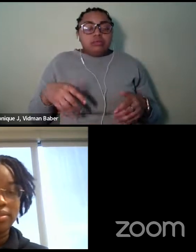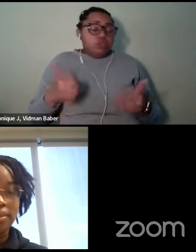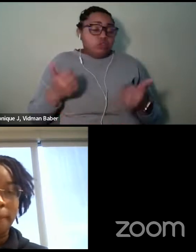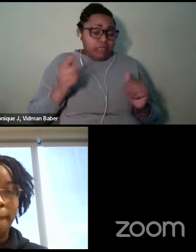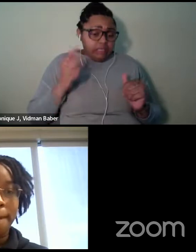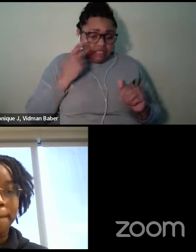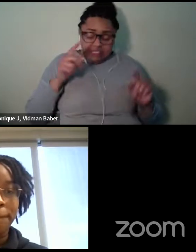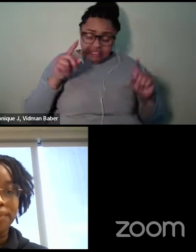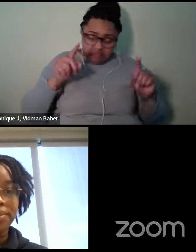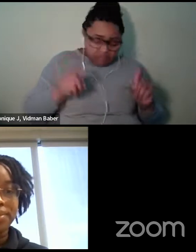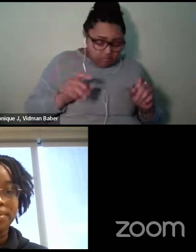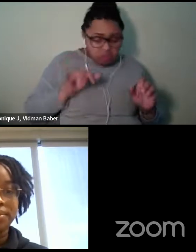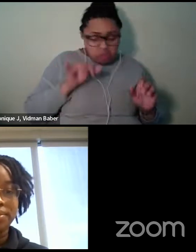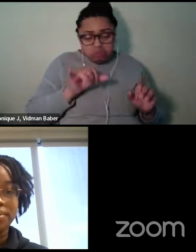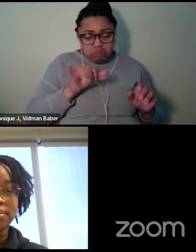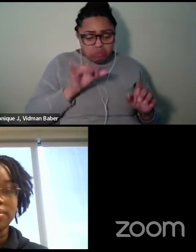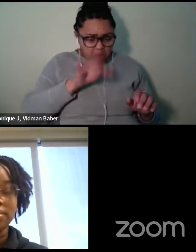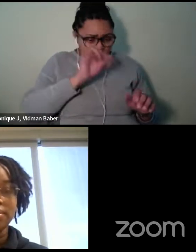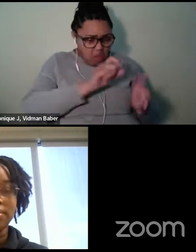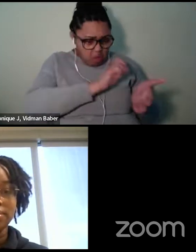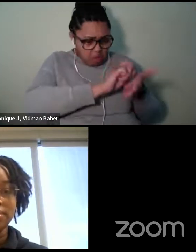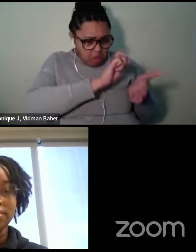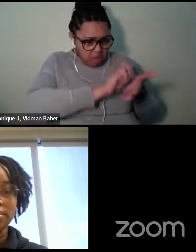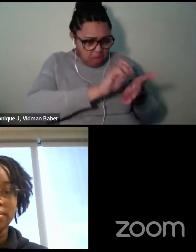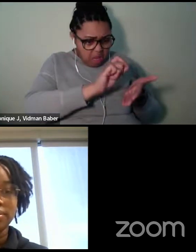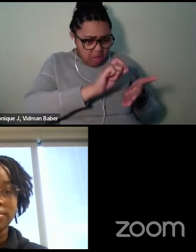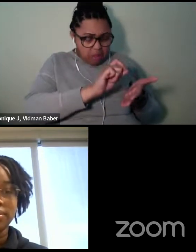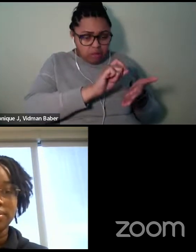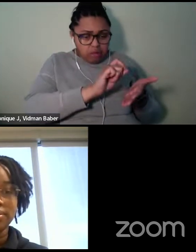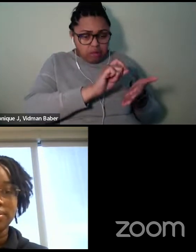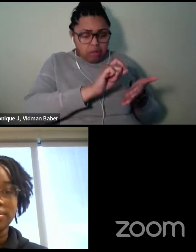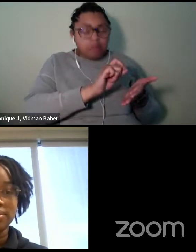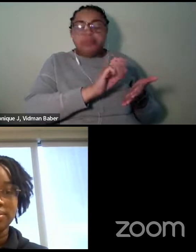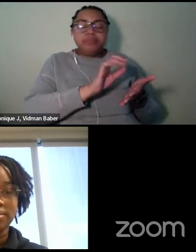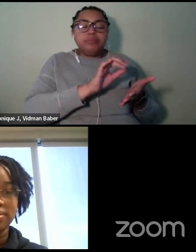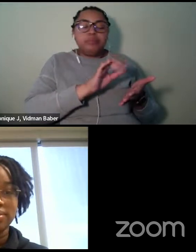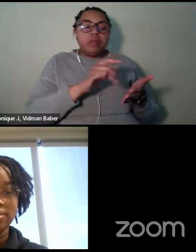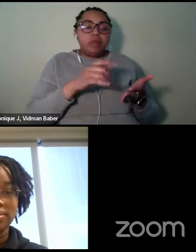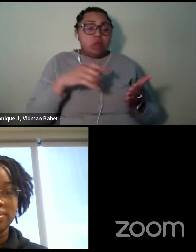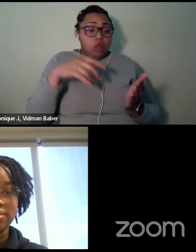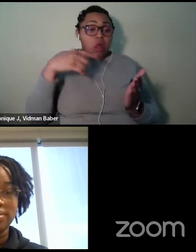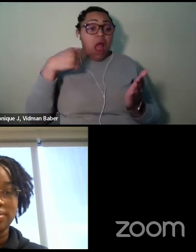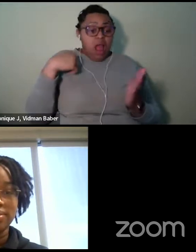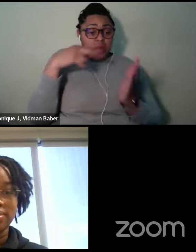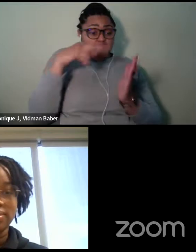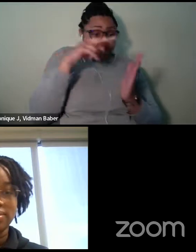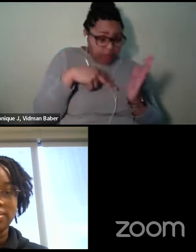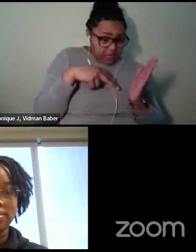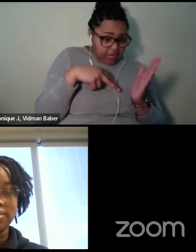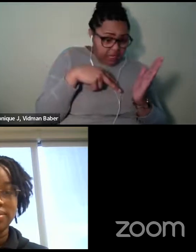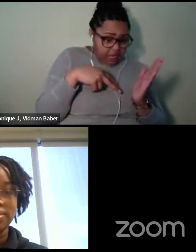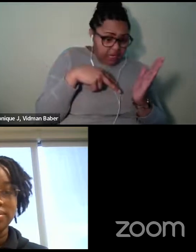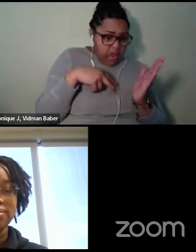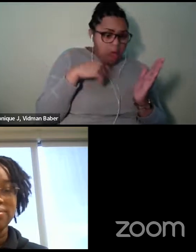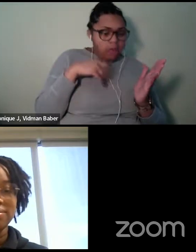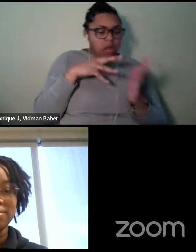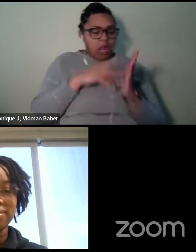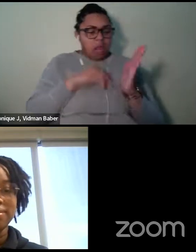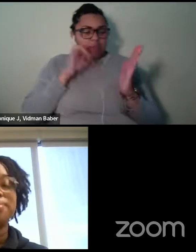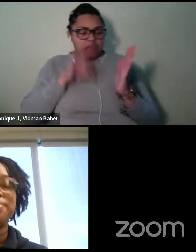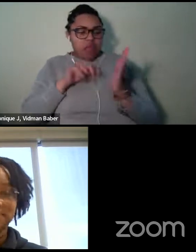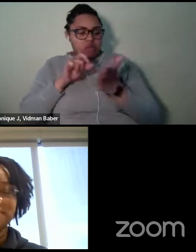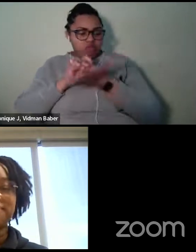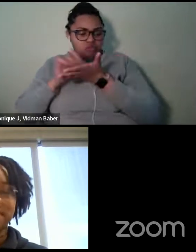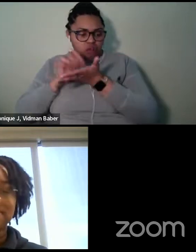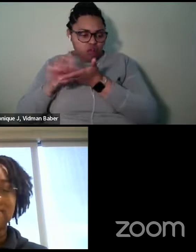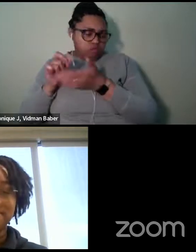emulate some of the writing that you read. So, you know, I mean, I, my favorite writer is Toni Morrison,